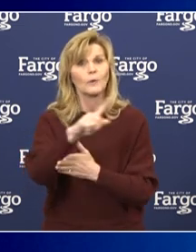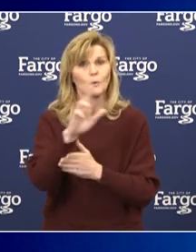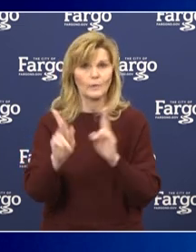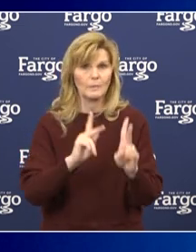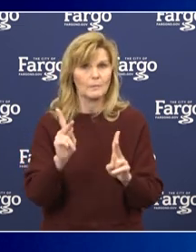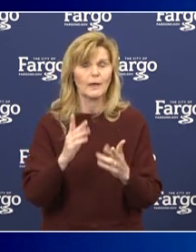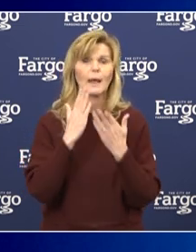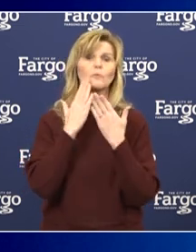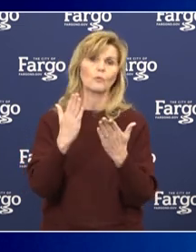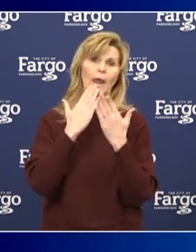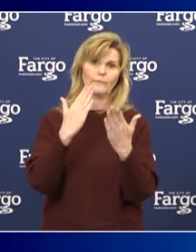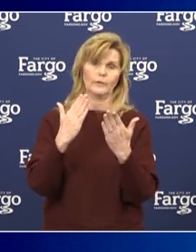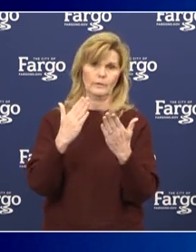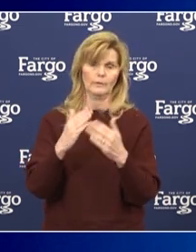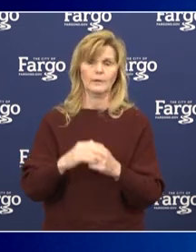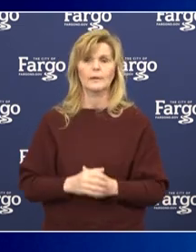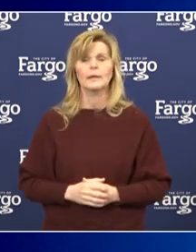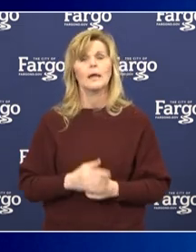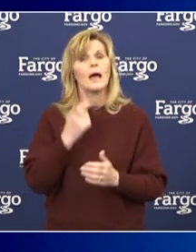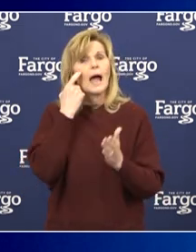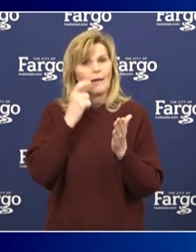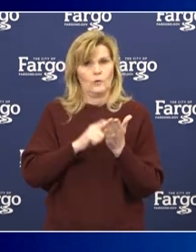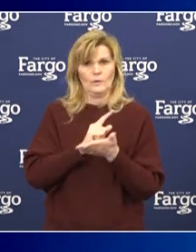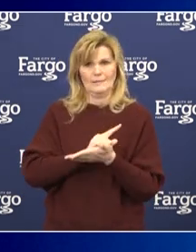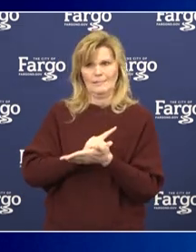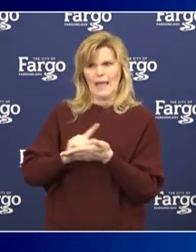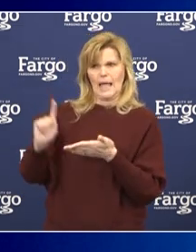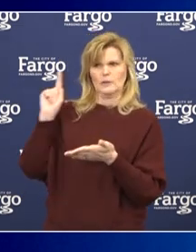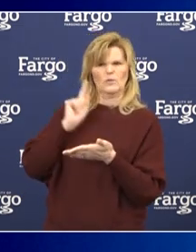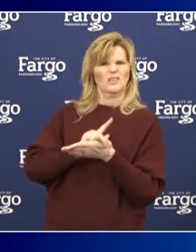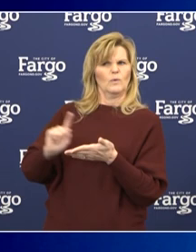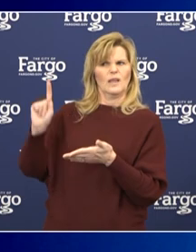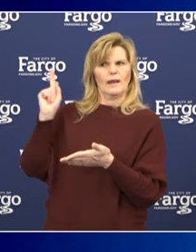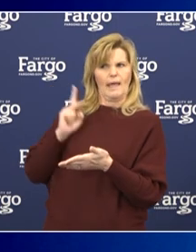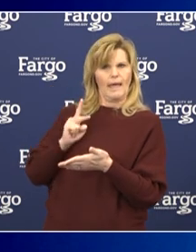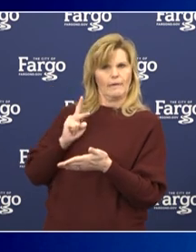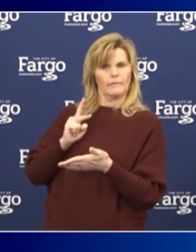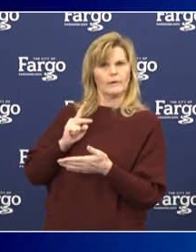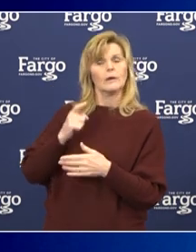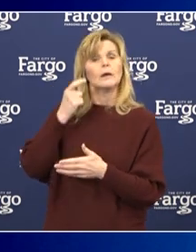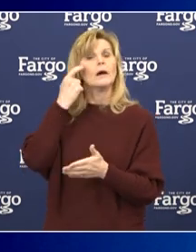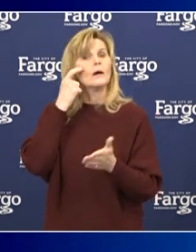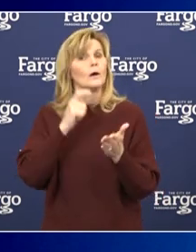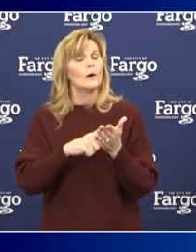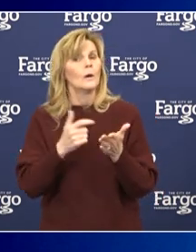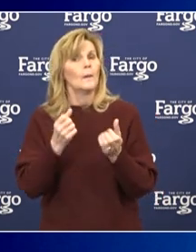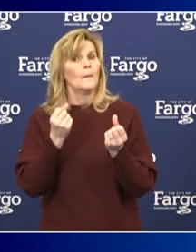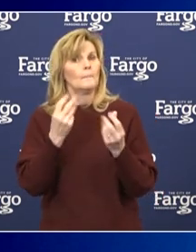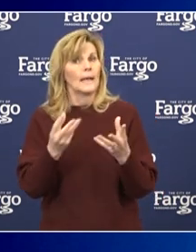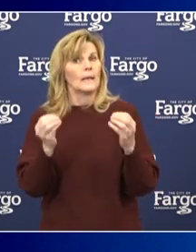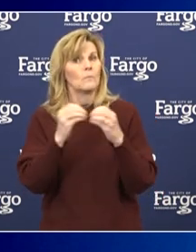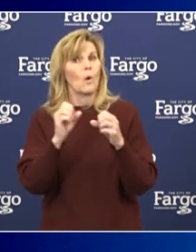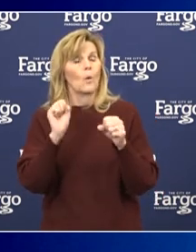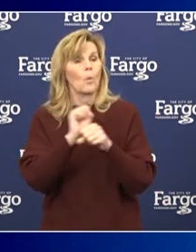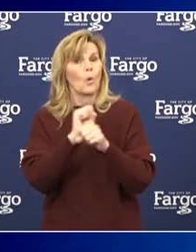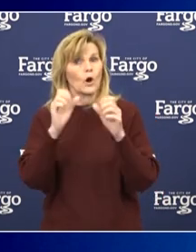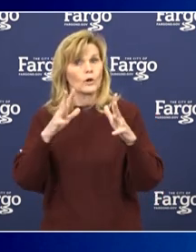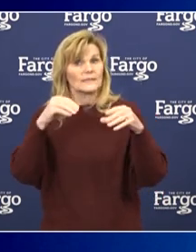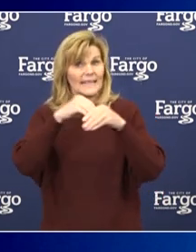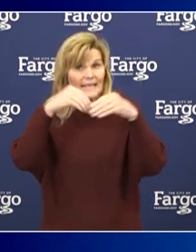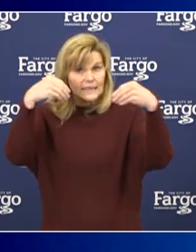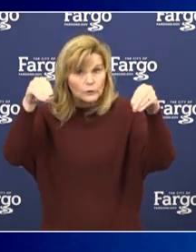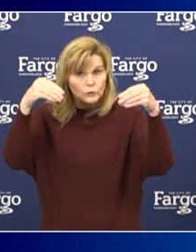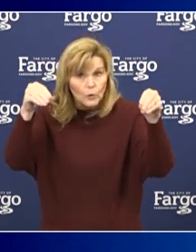very grateful for that. I've noticed in the last week and a half that many more store employees, as well as